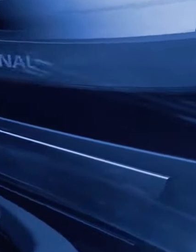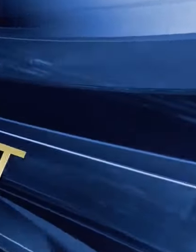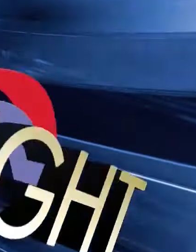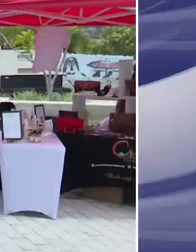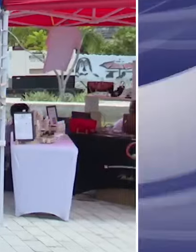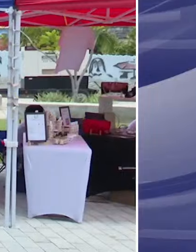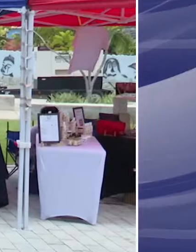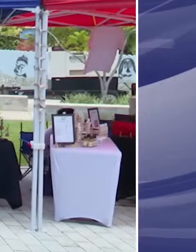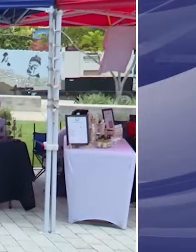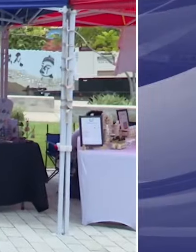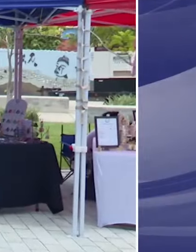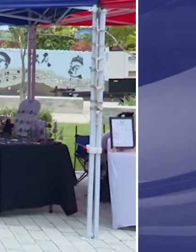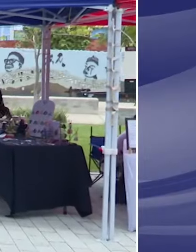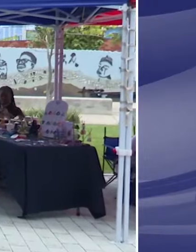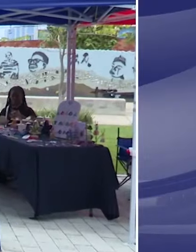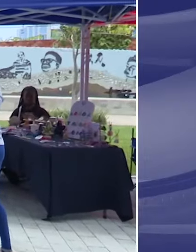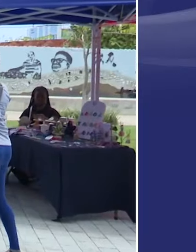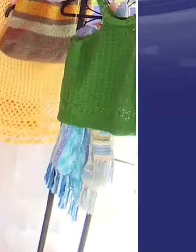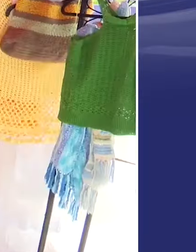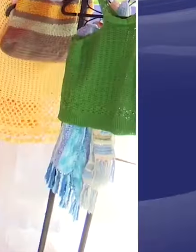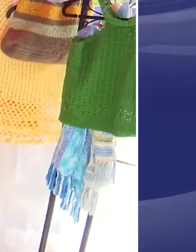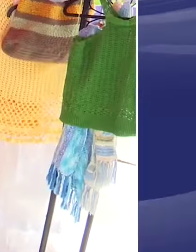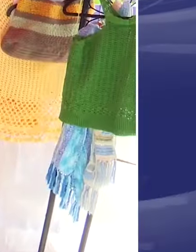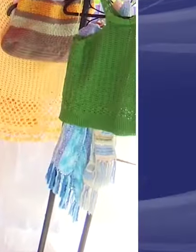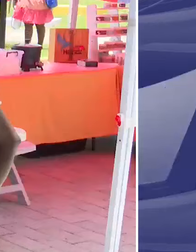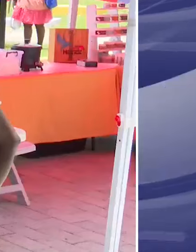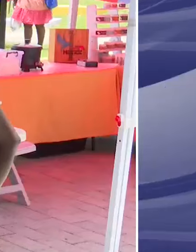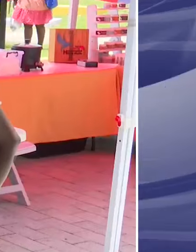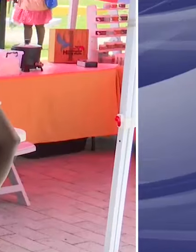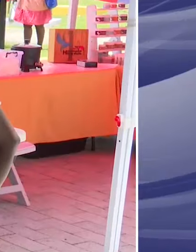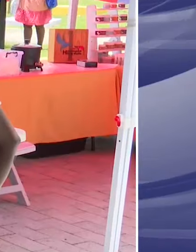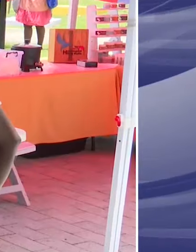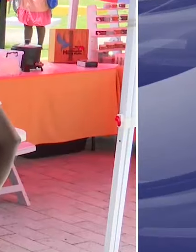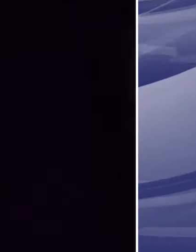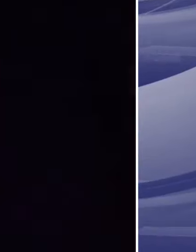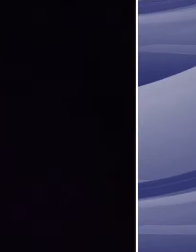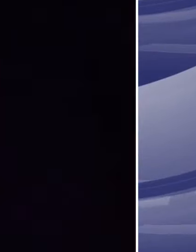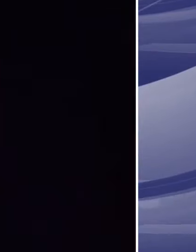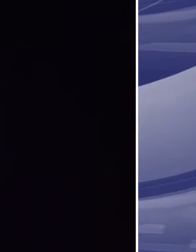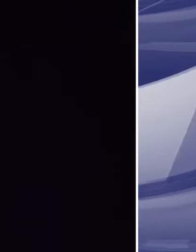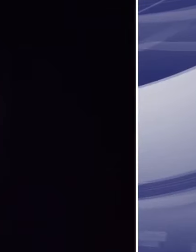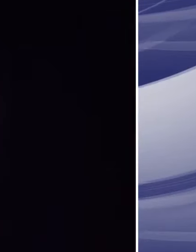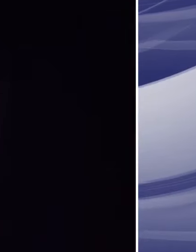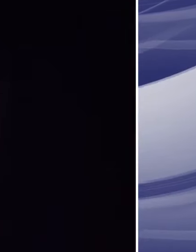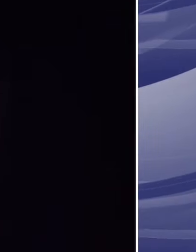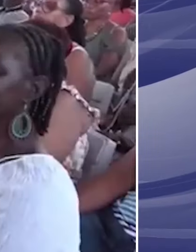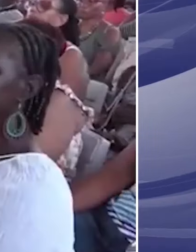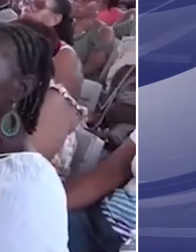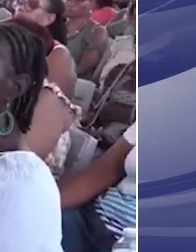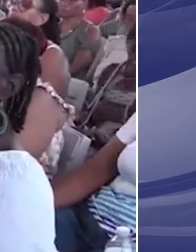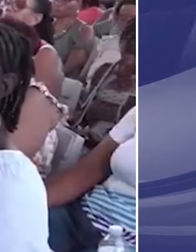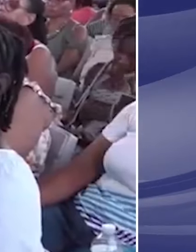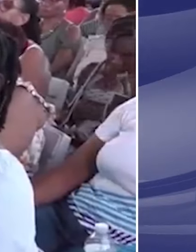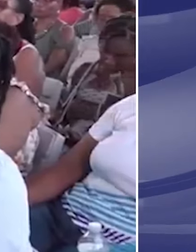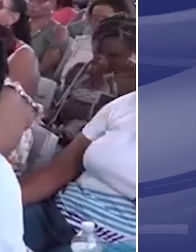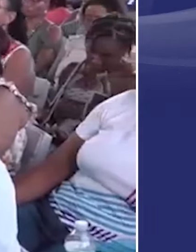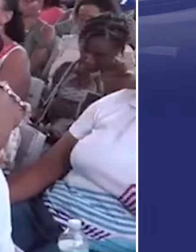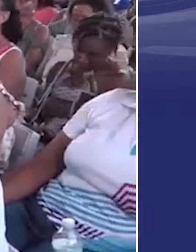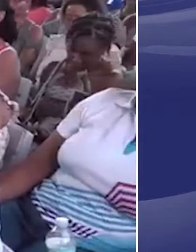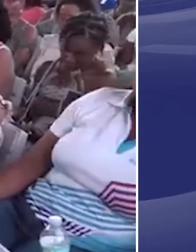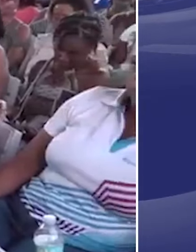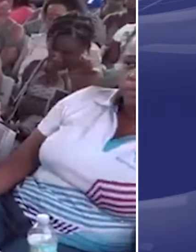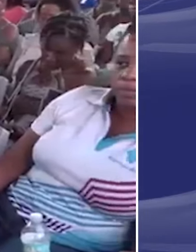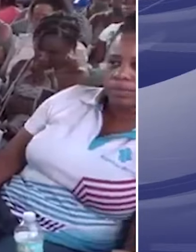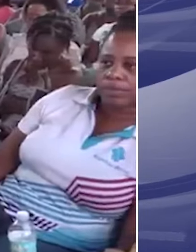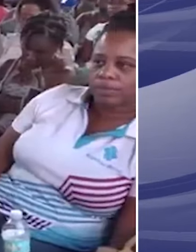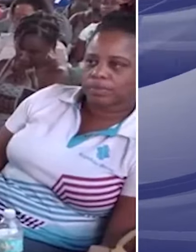A new format and venue for the popular Bridgetown market. The Prime Minister emphasises the importance of the Day